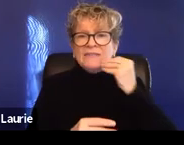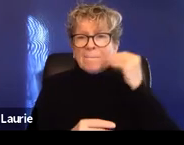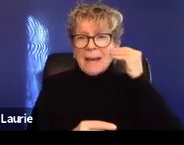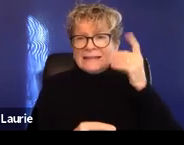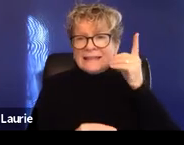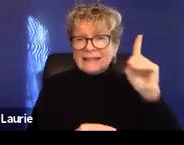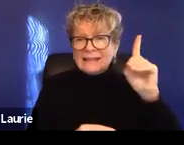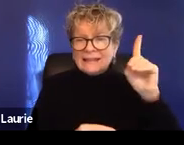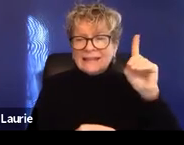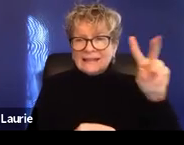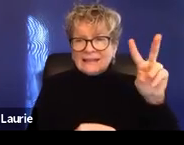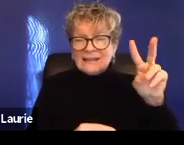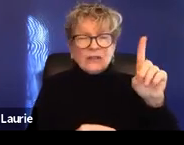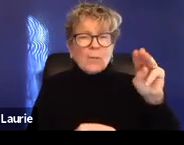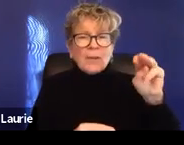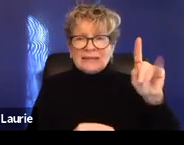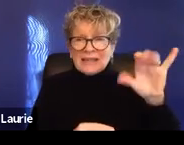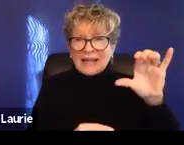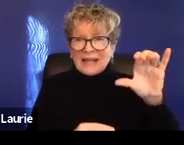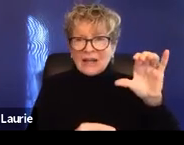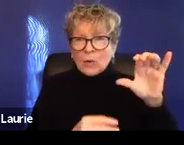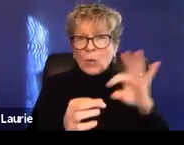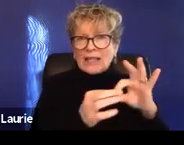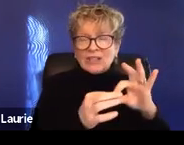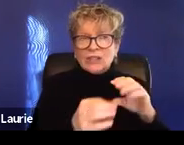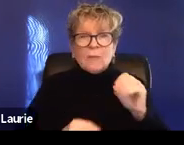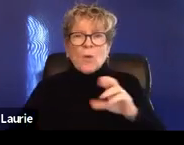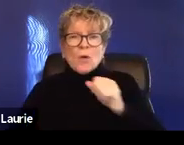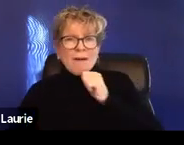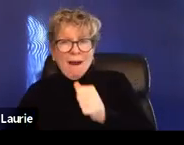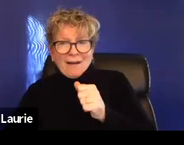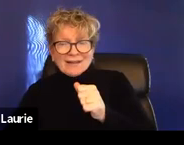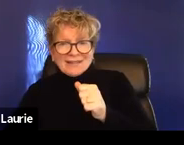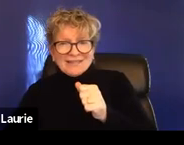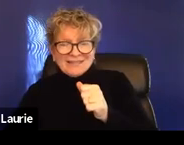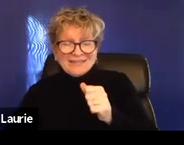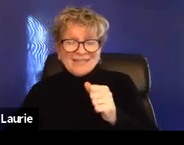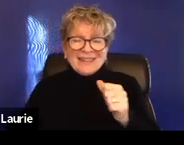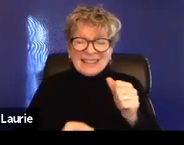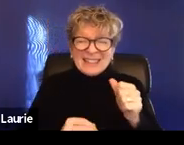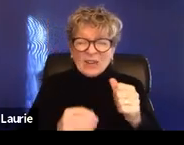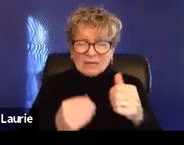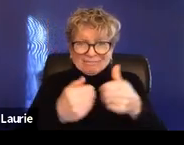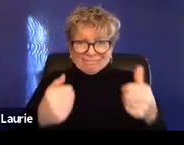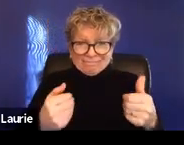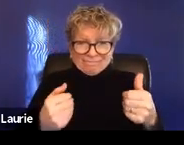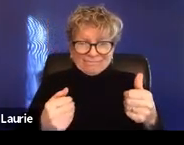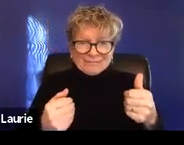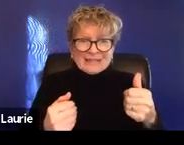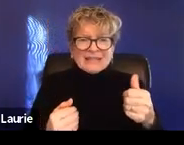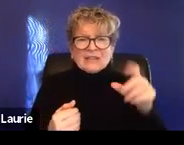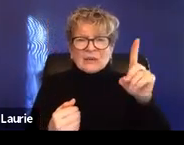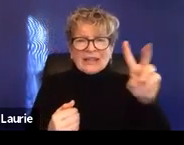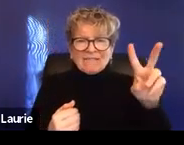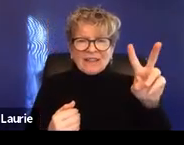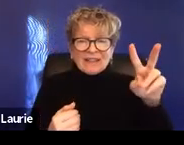saying there wasn't. So that's, that's the only place where you can't necessarily file both protections,